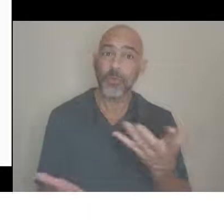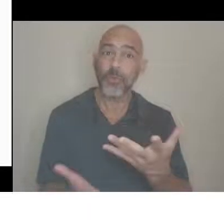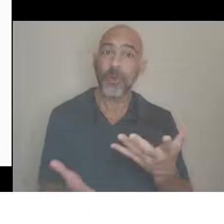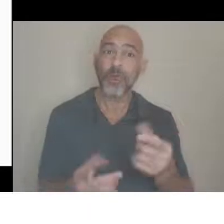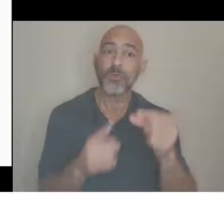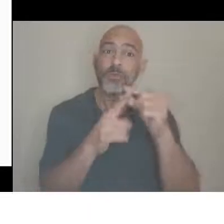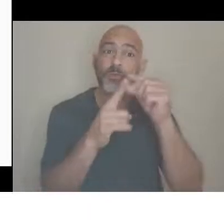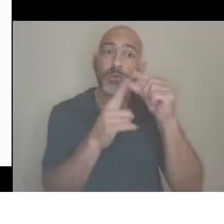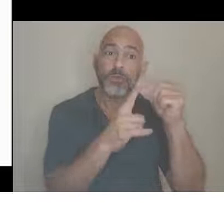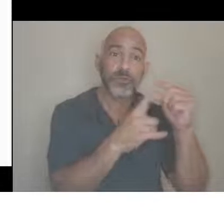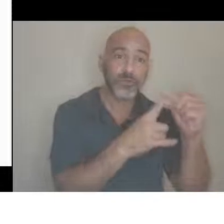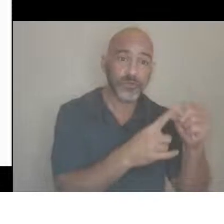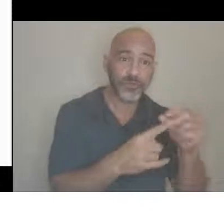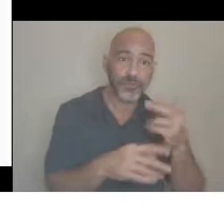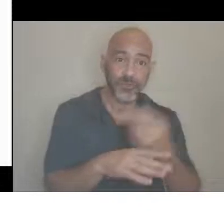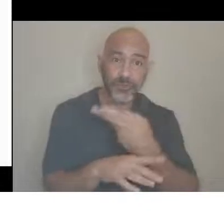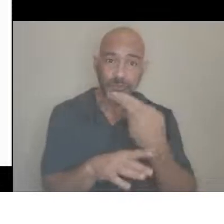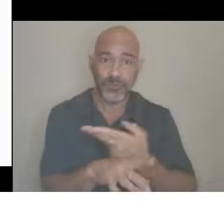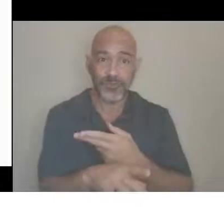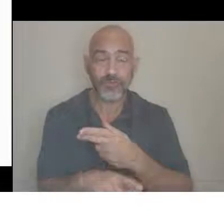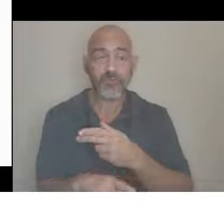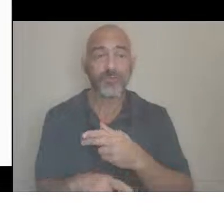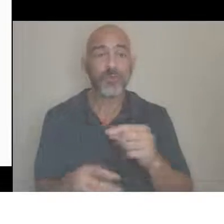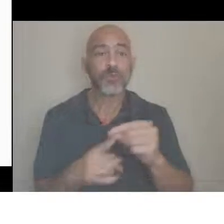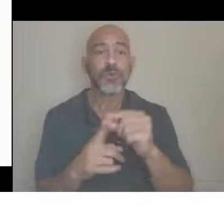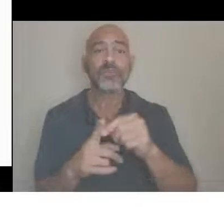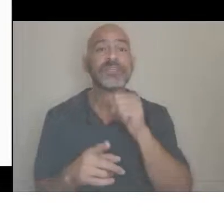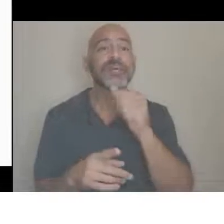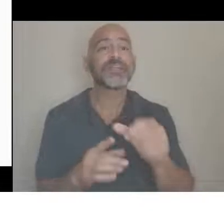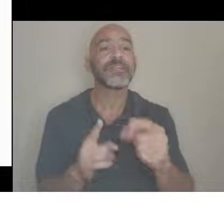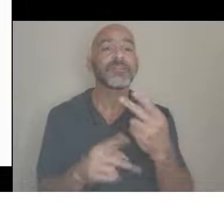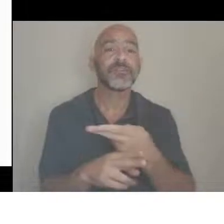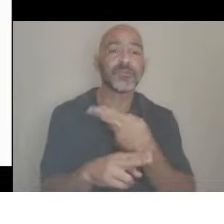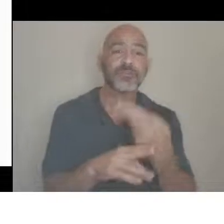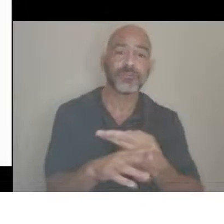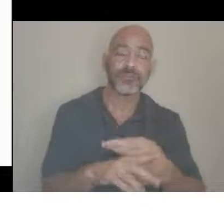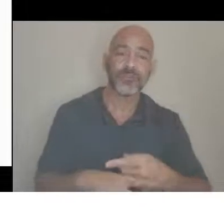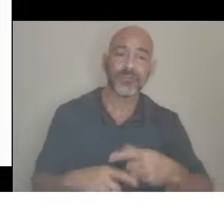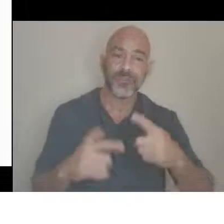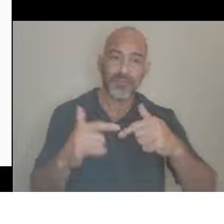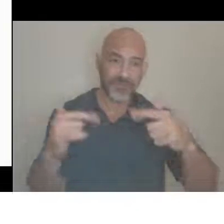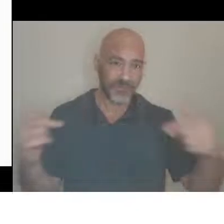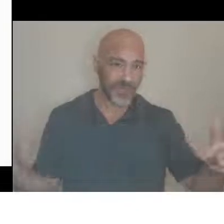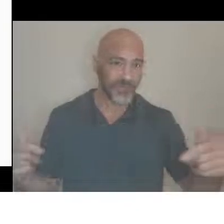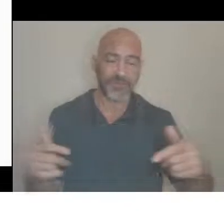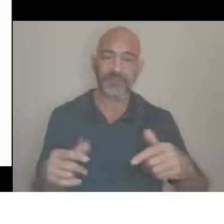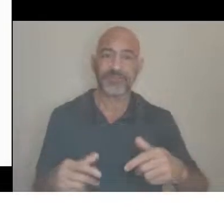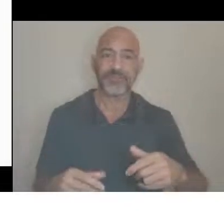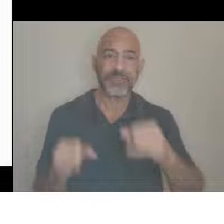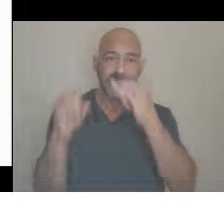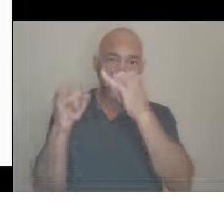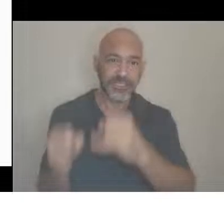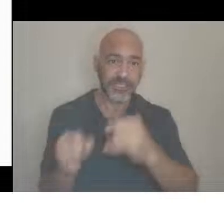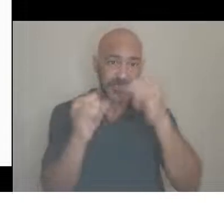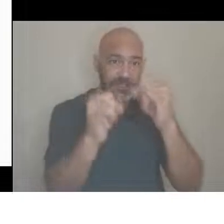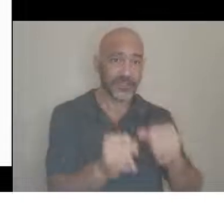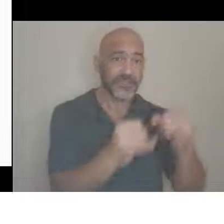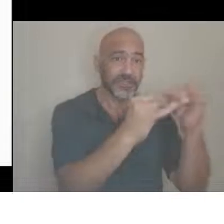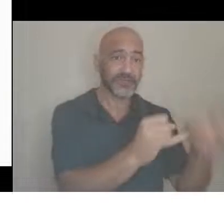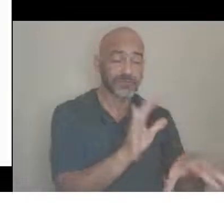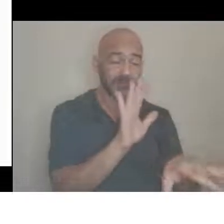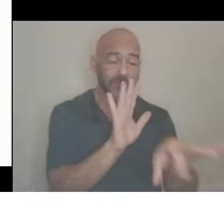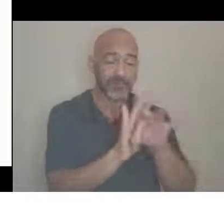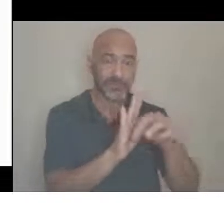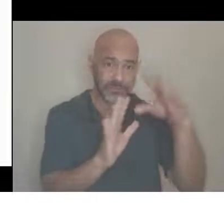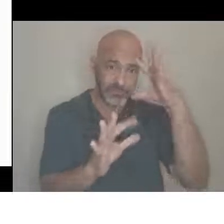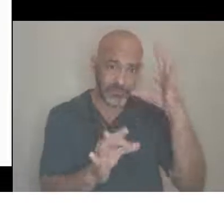not to use because those are individual choices and they are different in different contexts and different peoples. But the way, and I